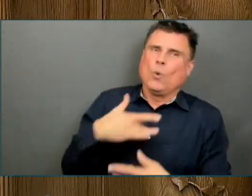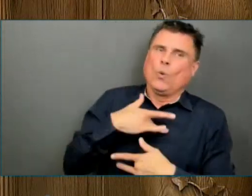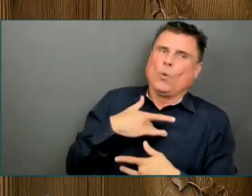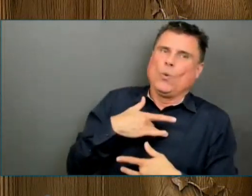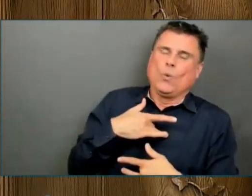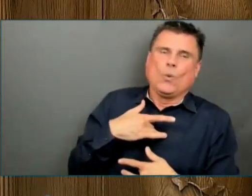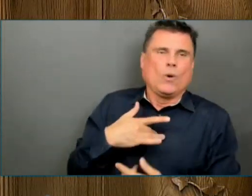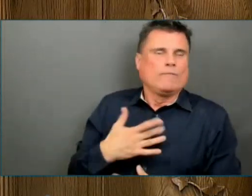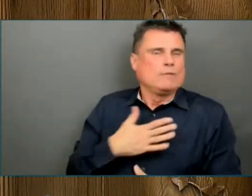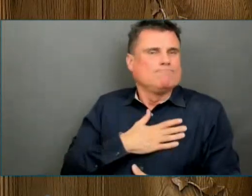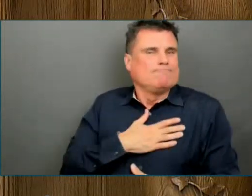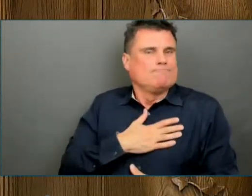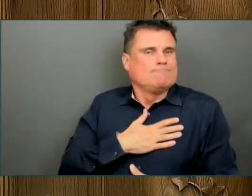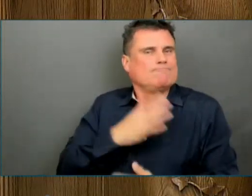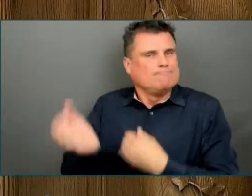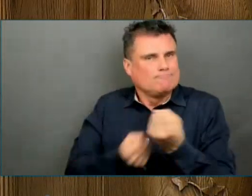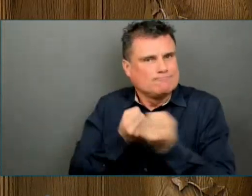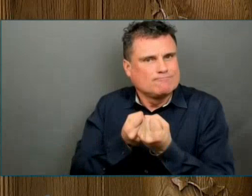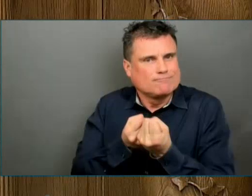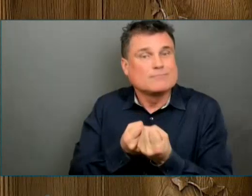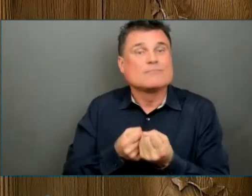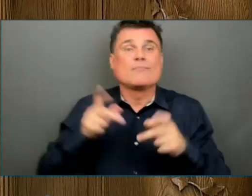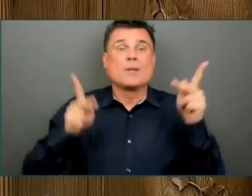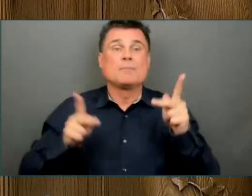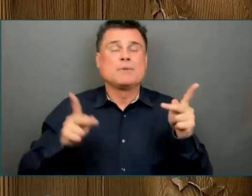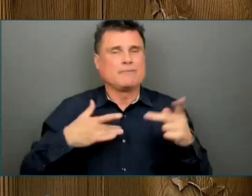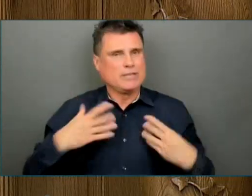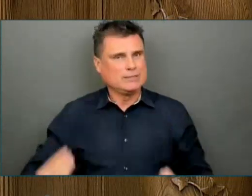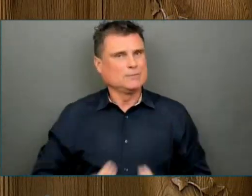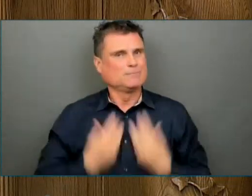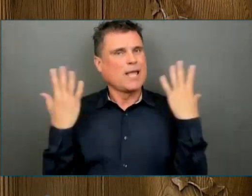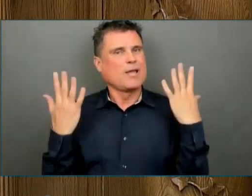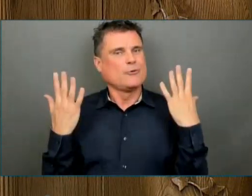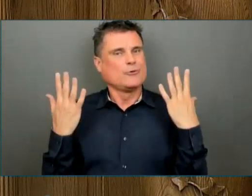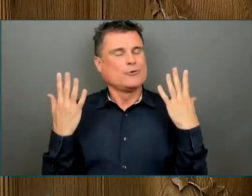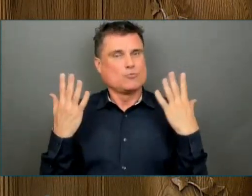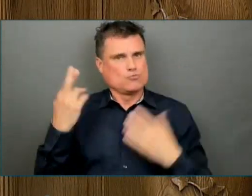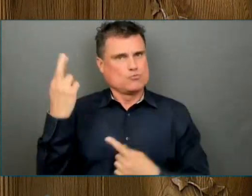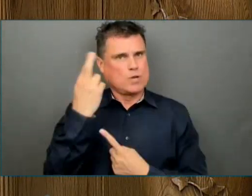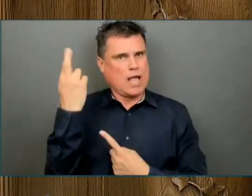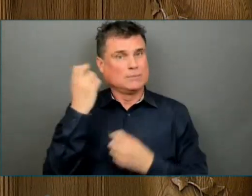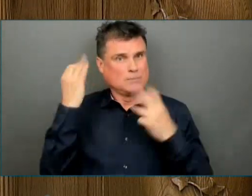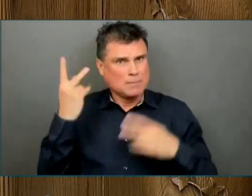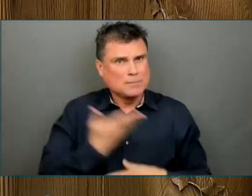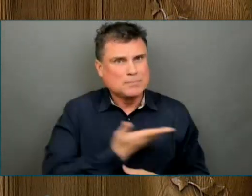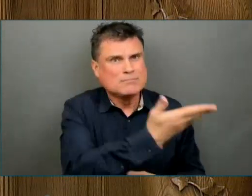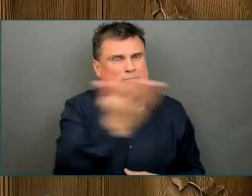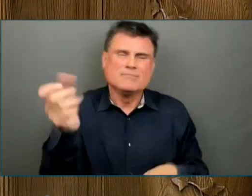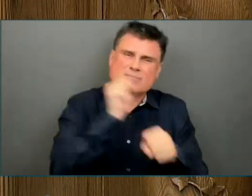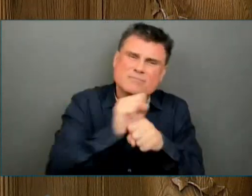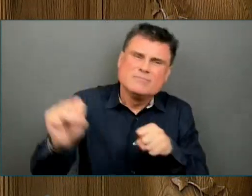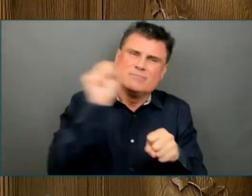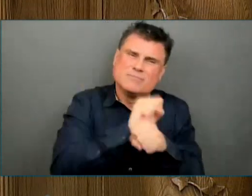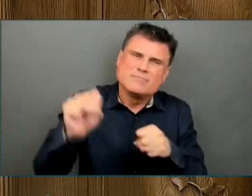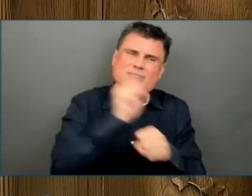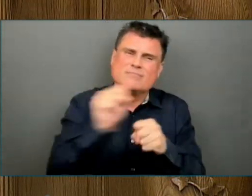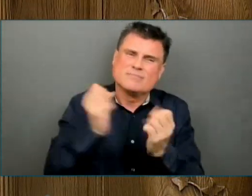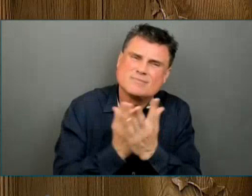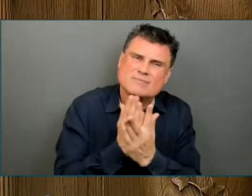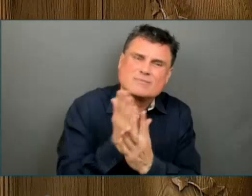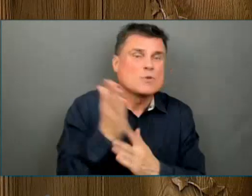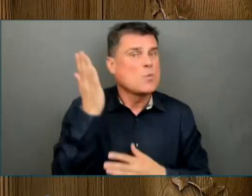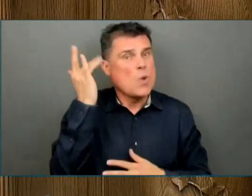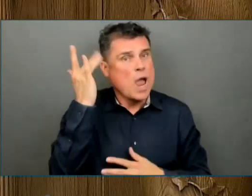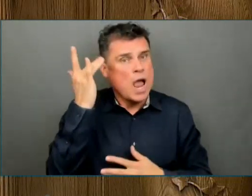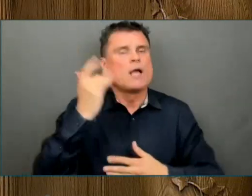themselves at risk to protect the rest of us. In this same spirit of common purpose that we must summon again